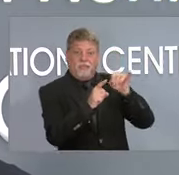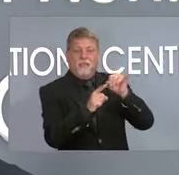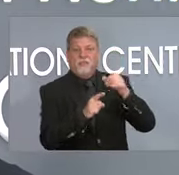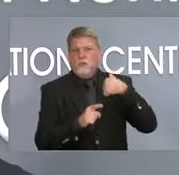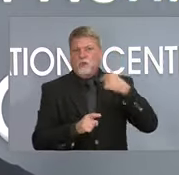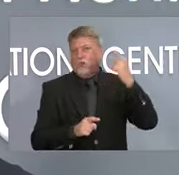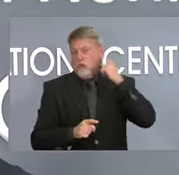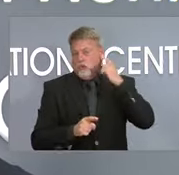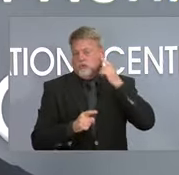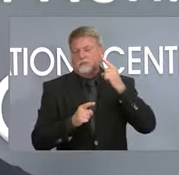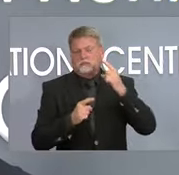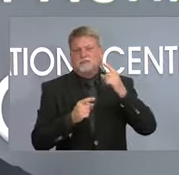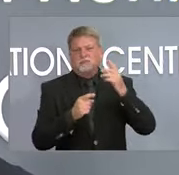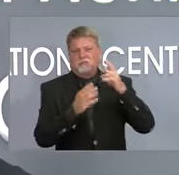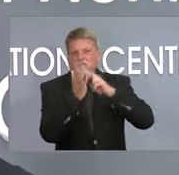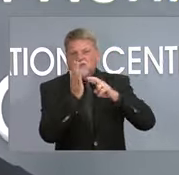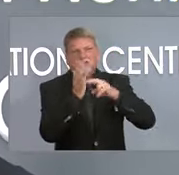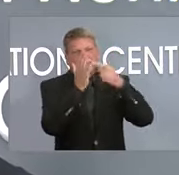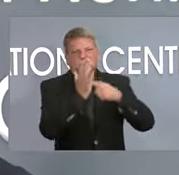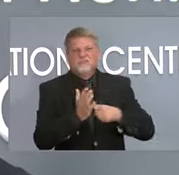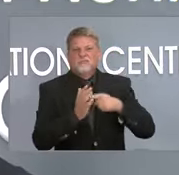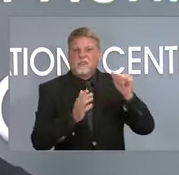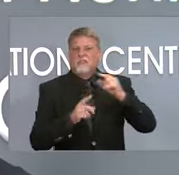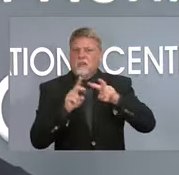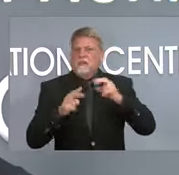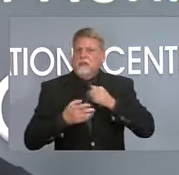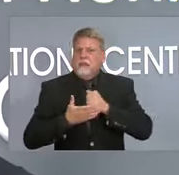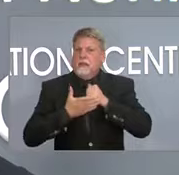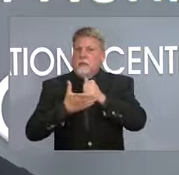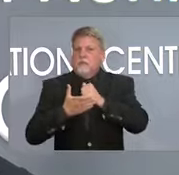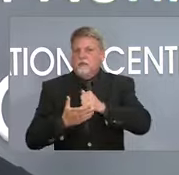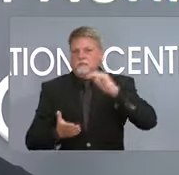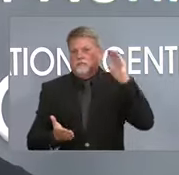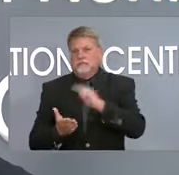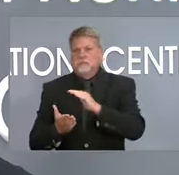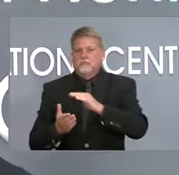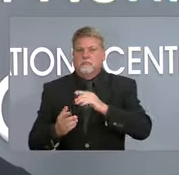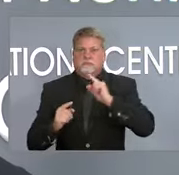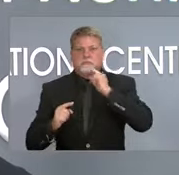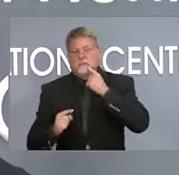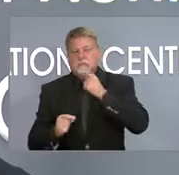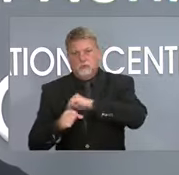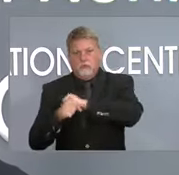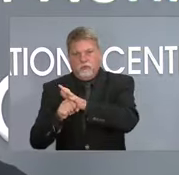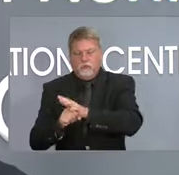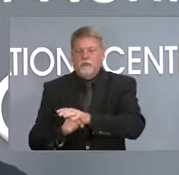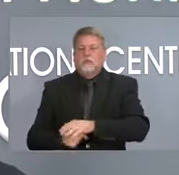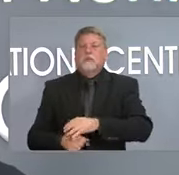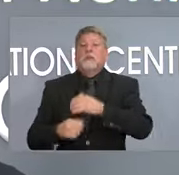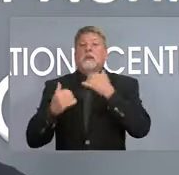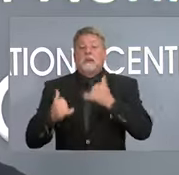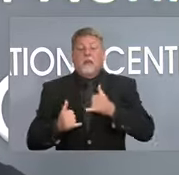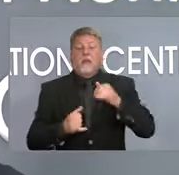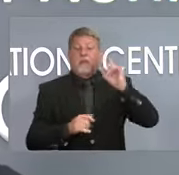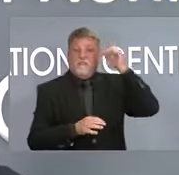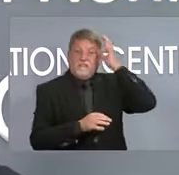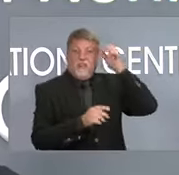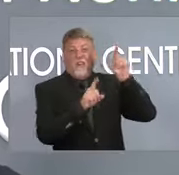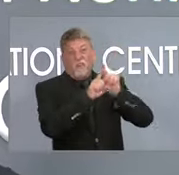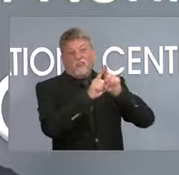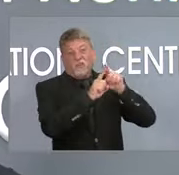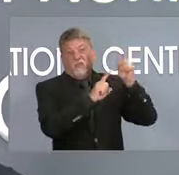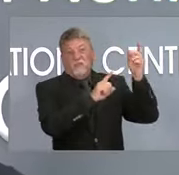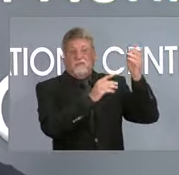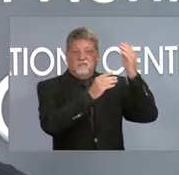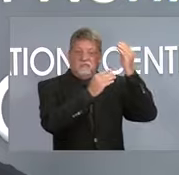government. A week or so ago, they changed the process so that the state now has much more control over getting